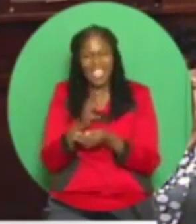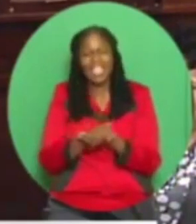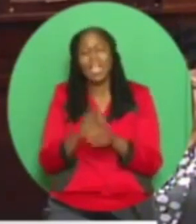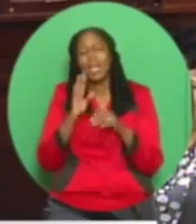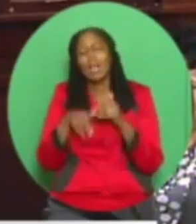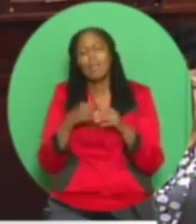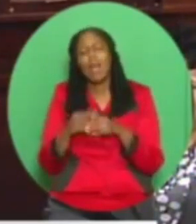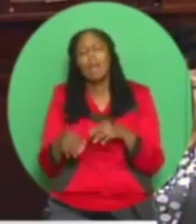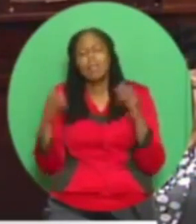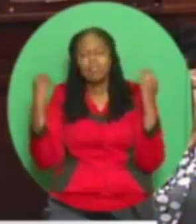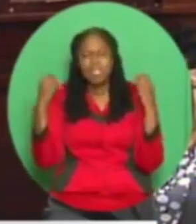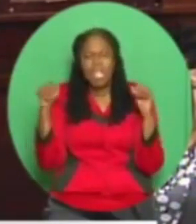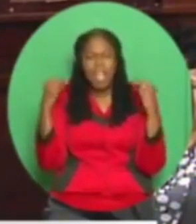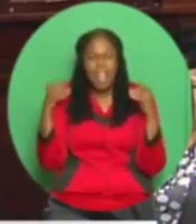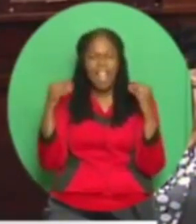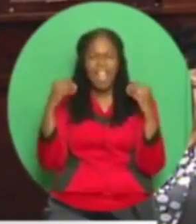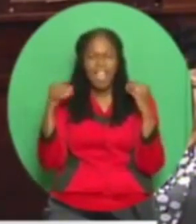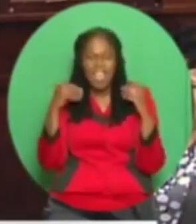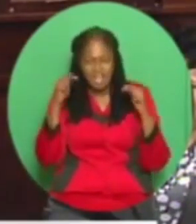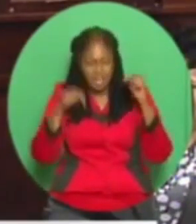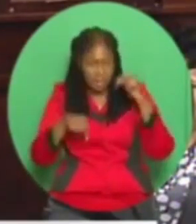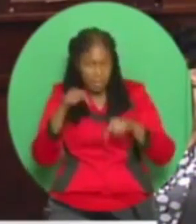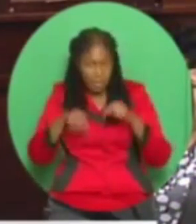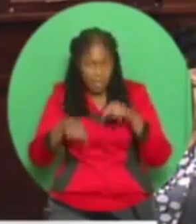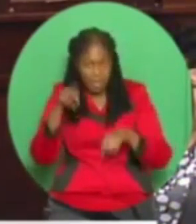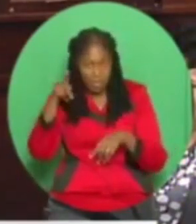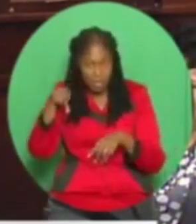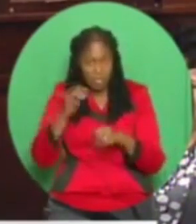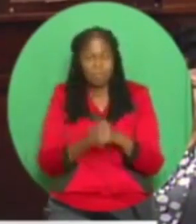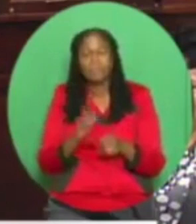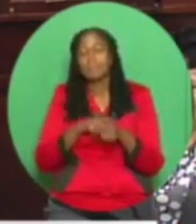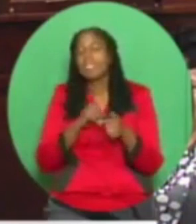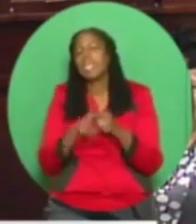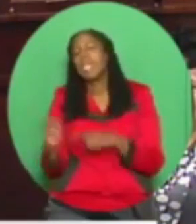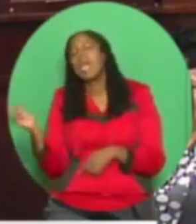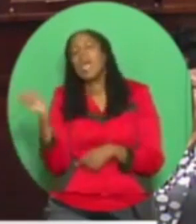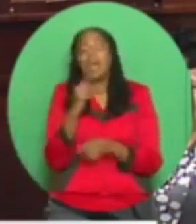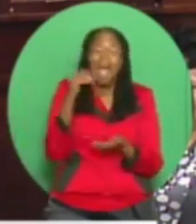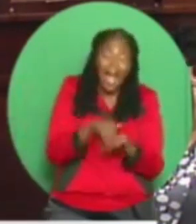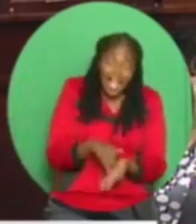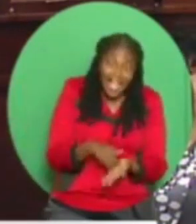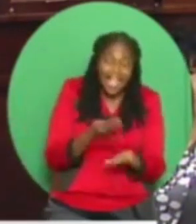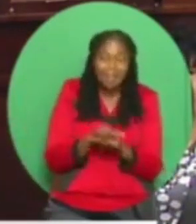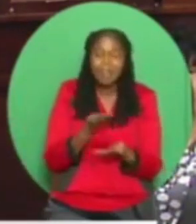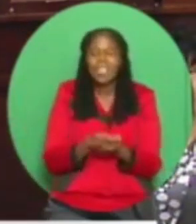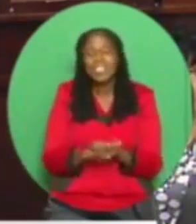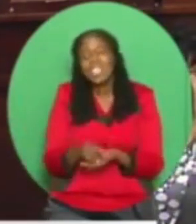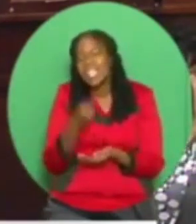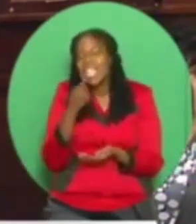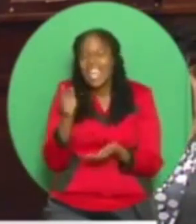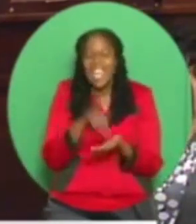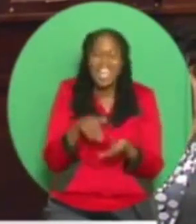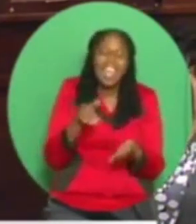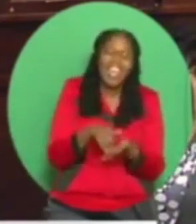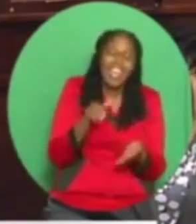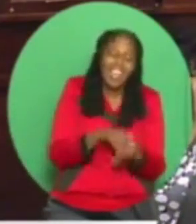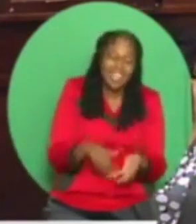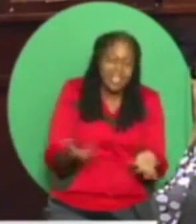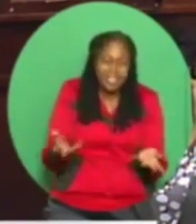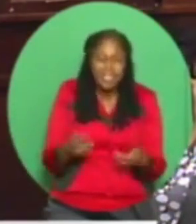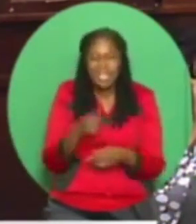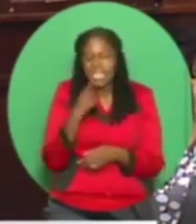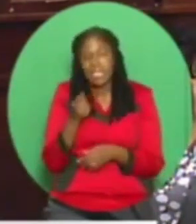a minister's statement earlier, but then comes in the budget and repeated more or less the same thing. You see, Madam Speaker, the minister and his government thought,